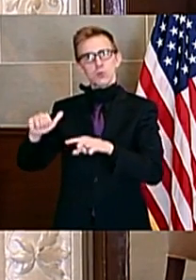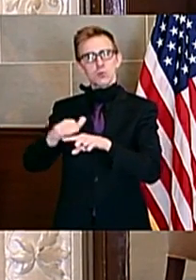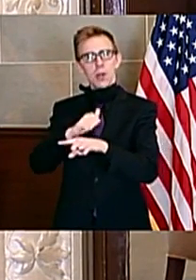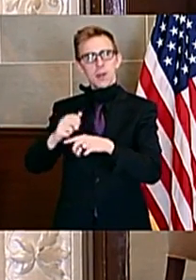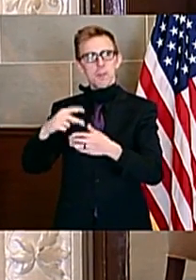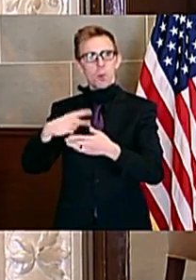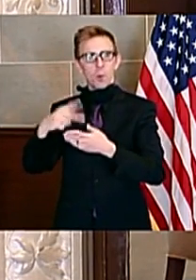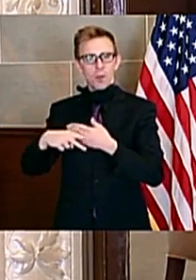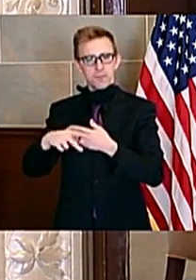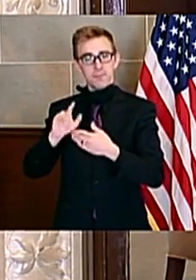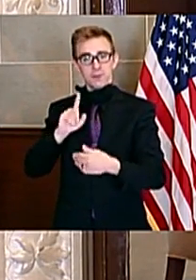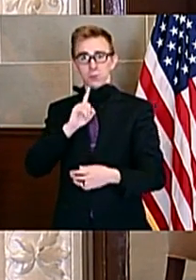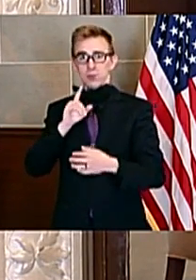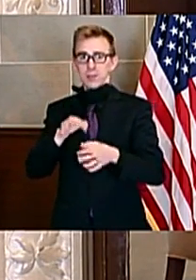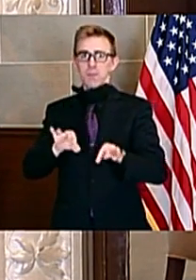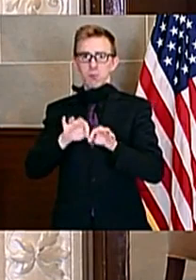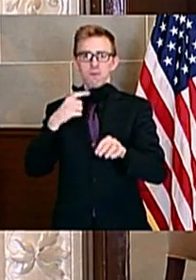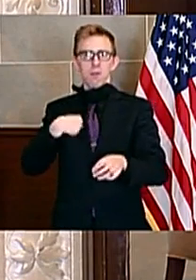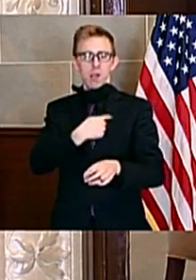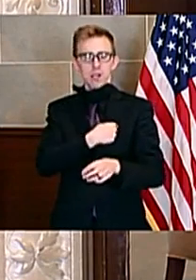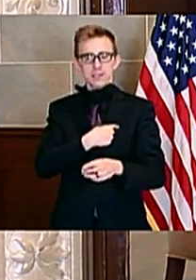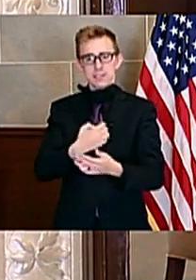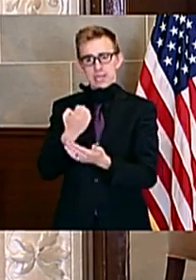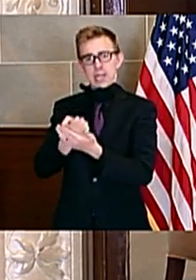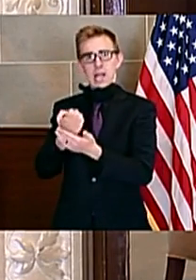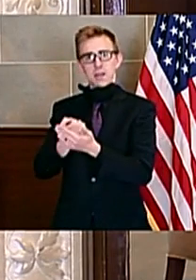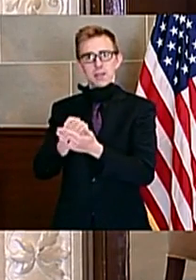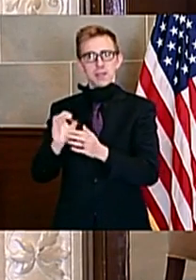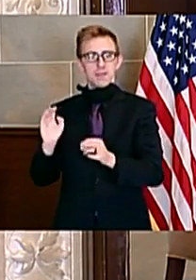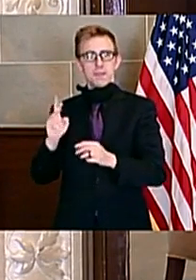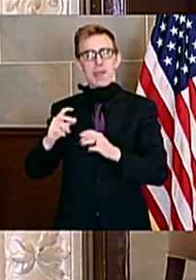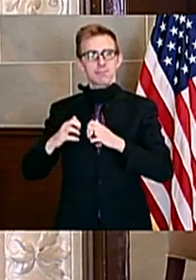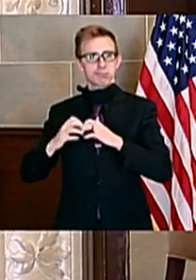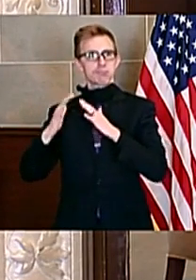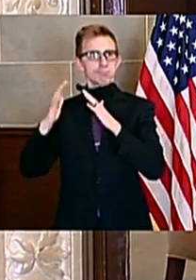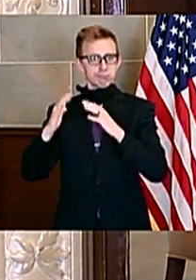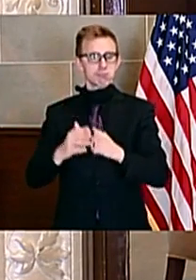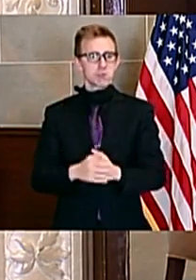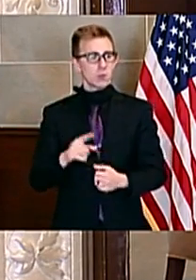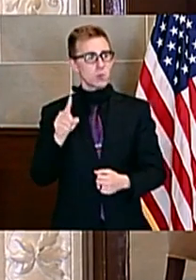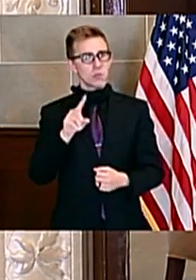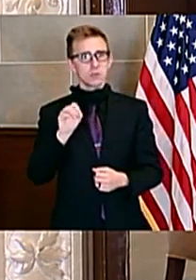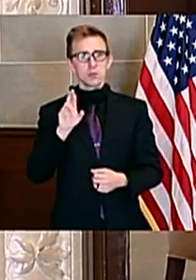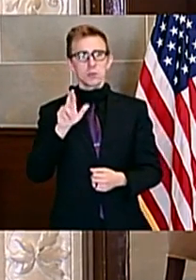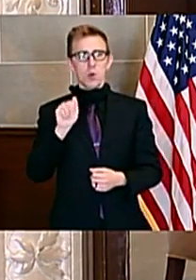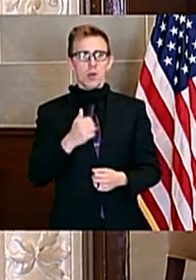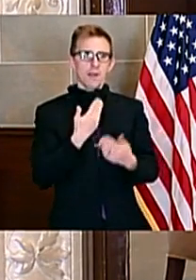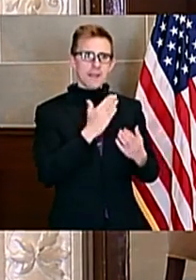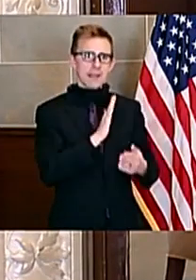programs are going to be critical to moving our economy forward. So Zora, thank you, and thank you for what all your team's doing over there.